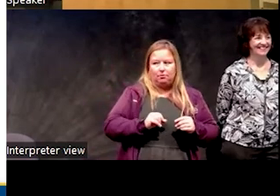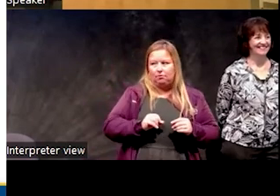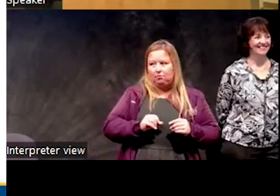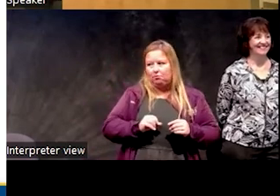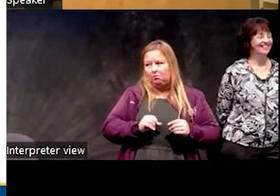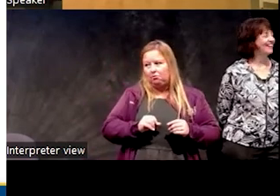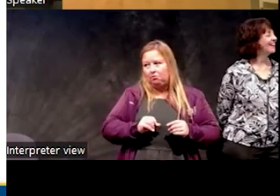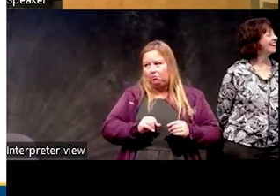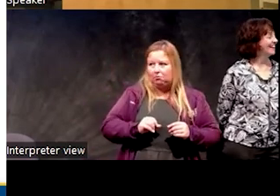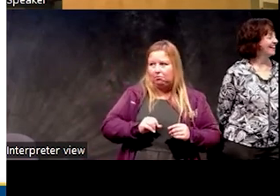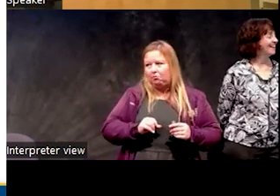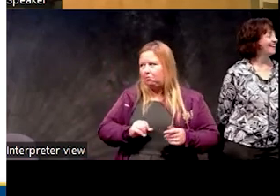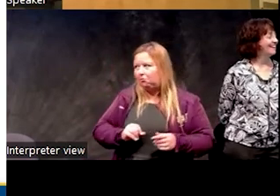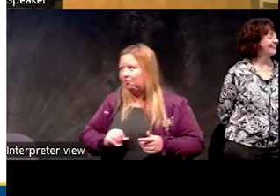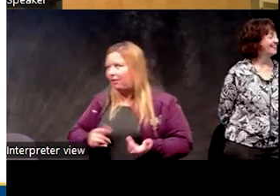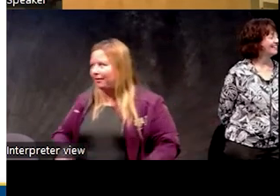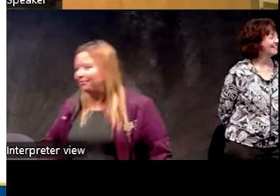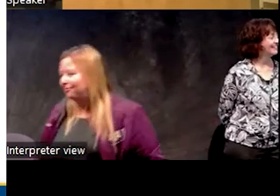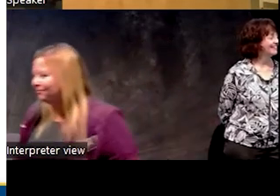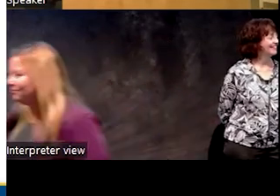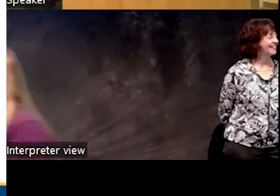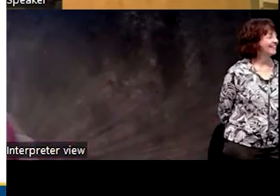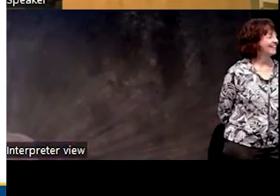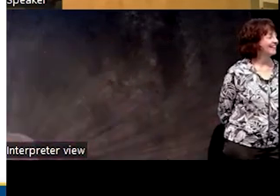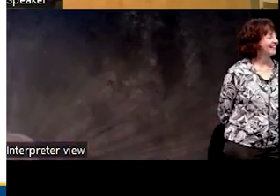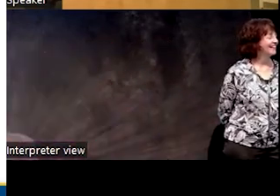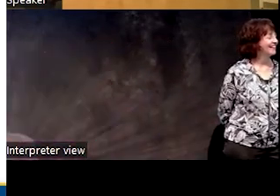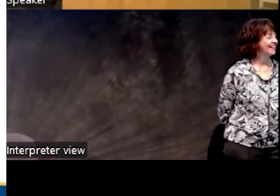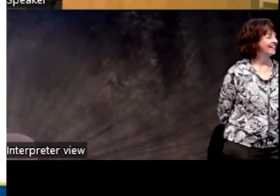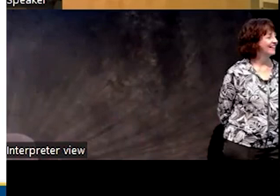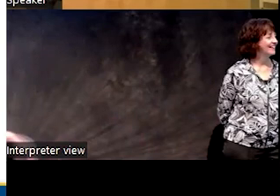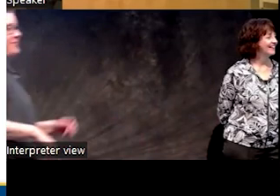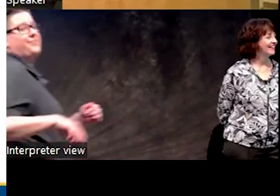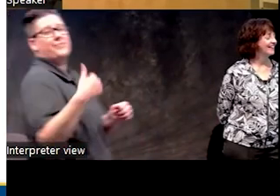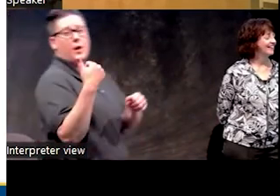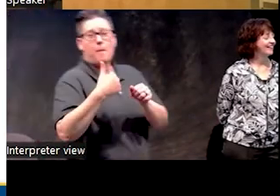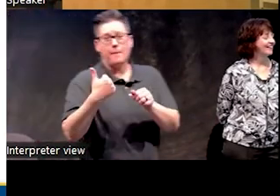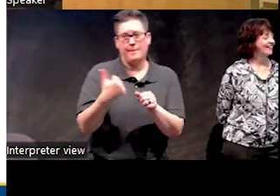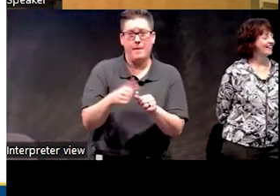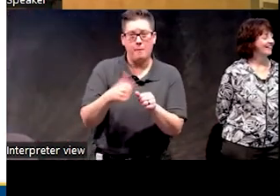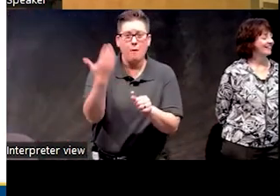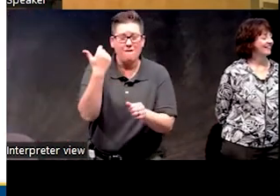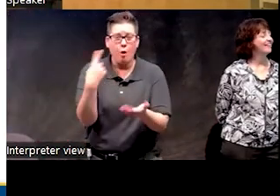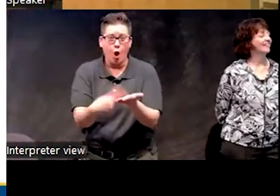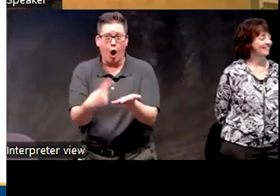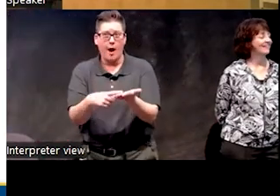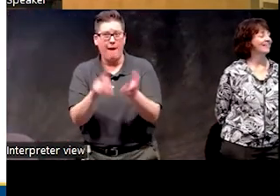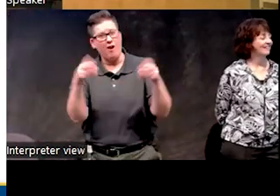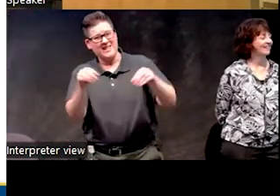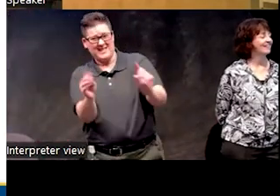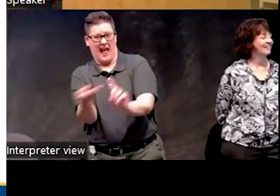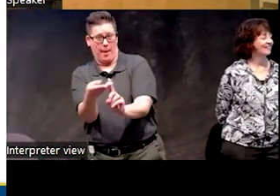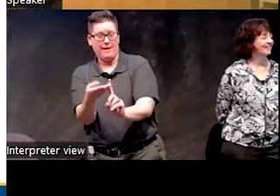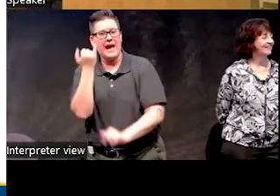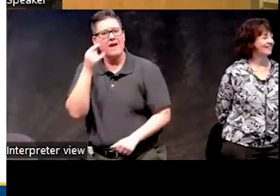so very important, uh, also, uh, the sales pitch component. So if this is someone who, uh, who naps, uh, a couple of times a